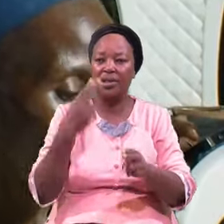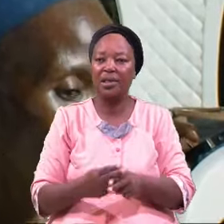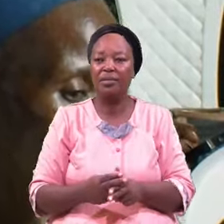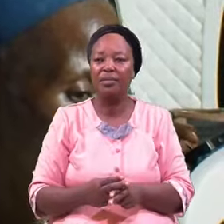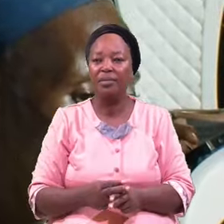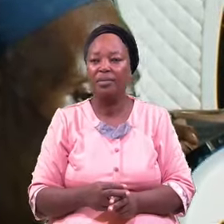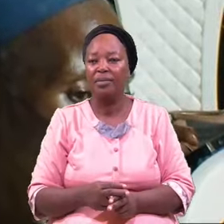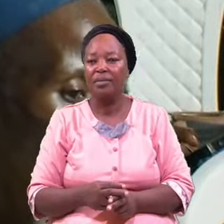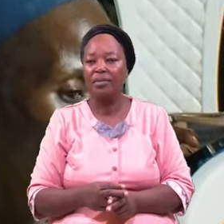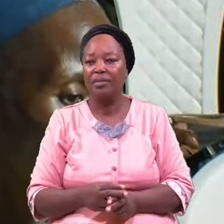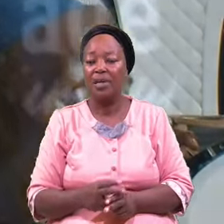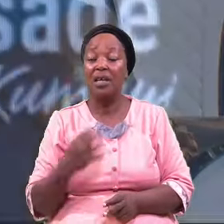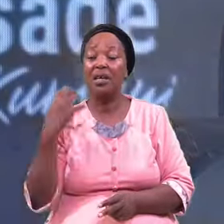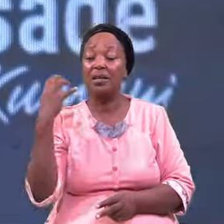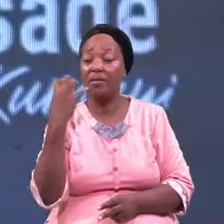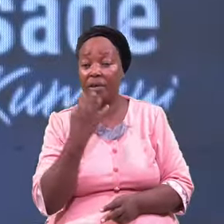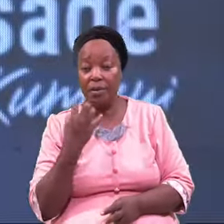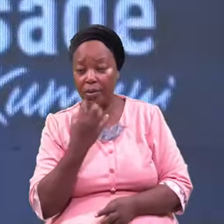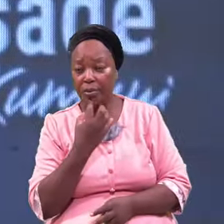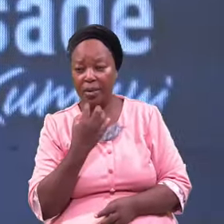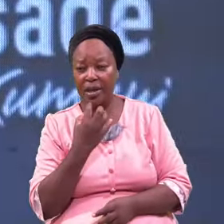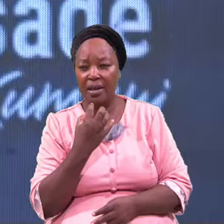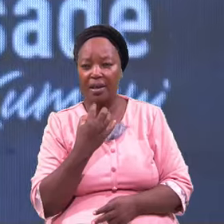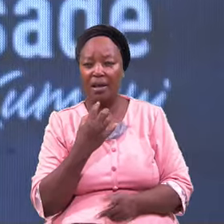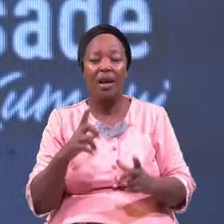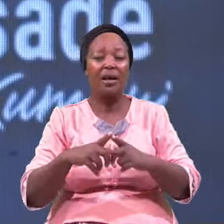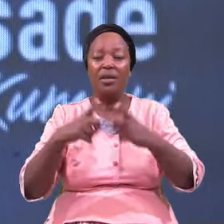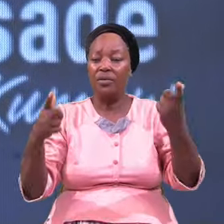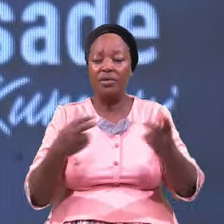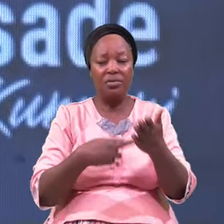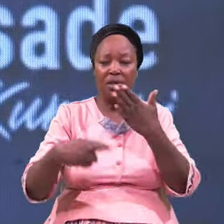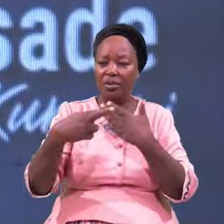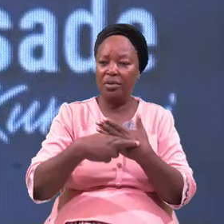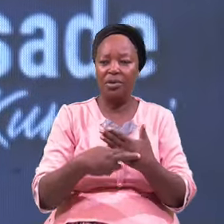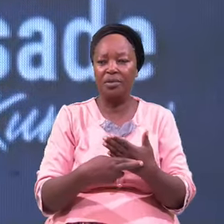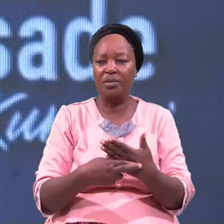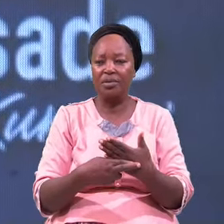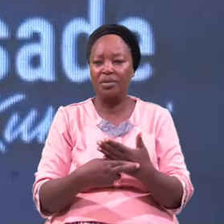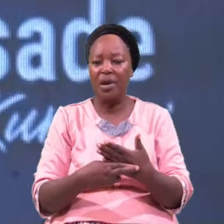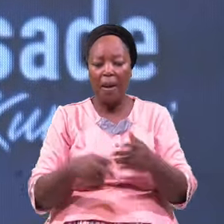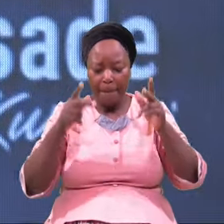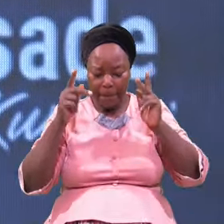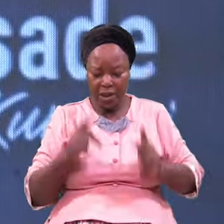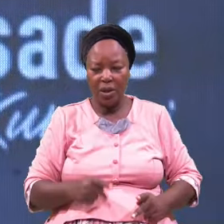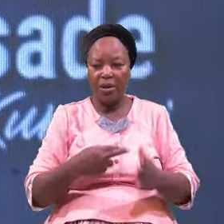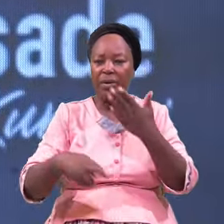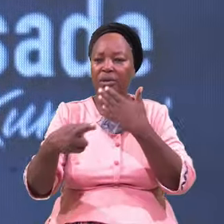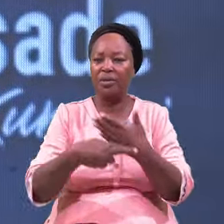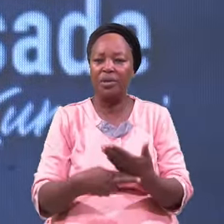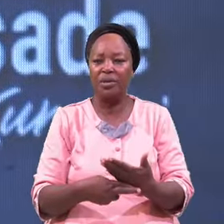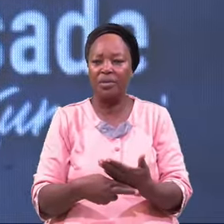Incredible Great Restoration Personal Restoration